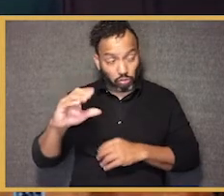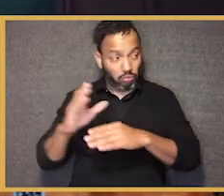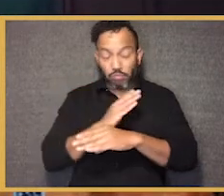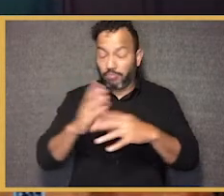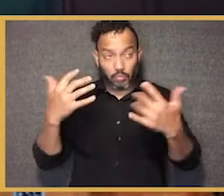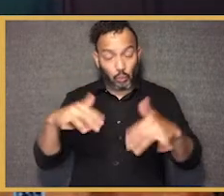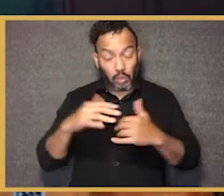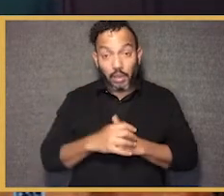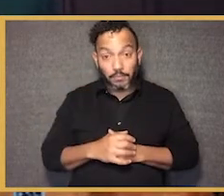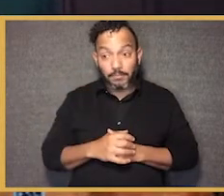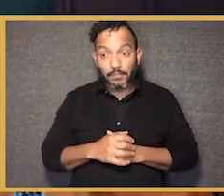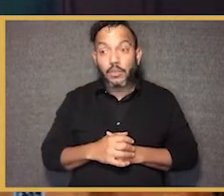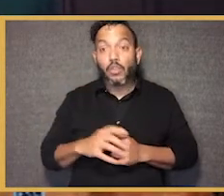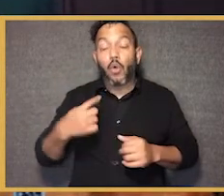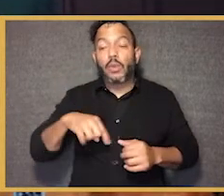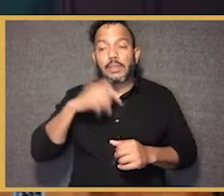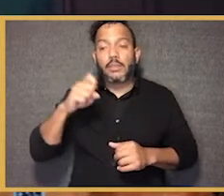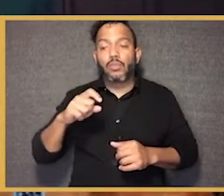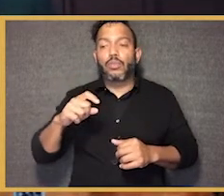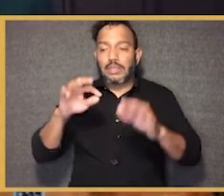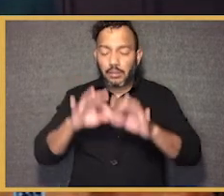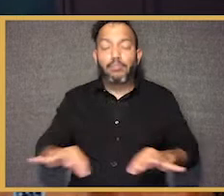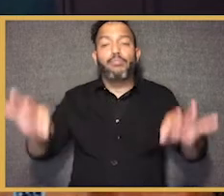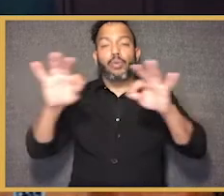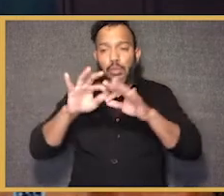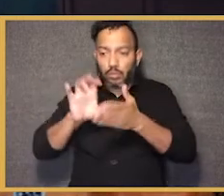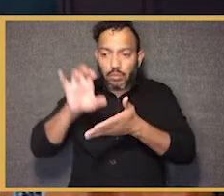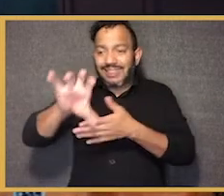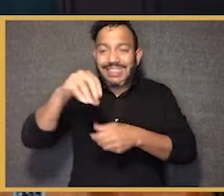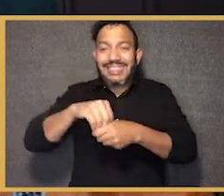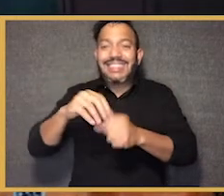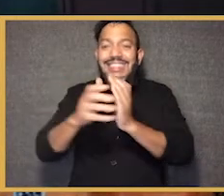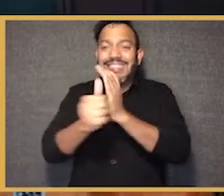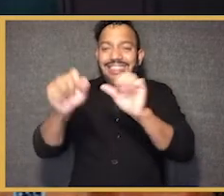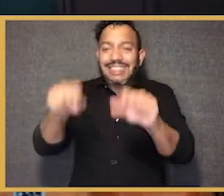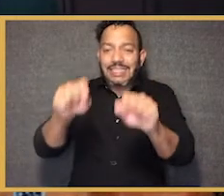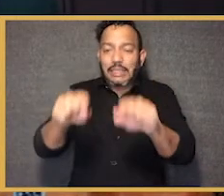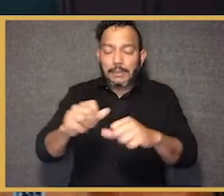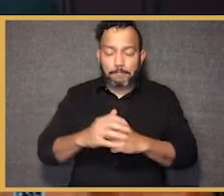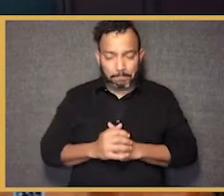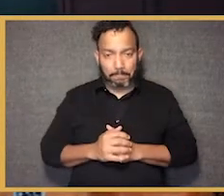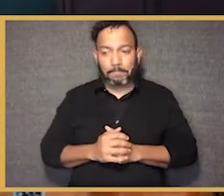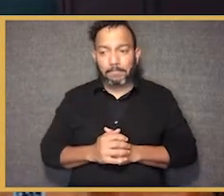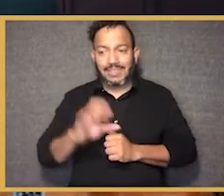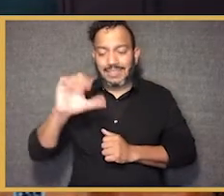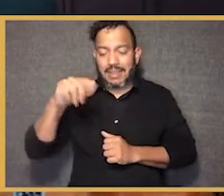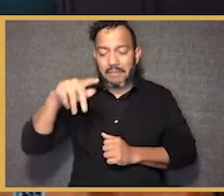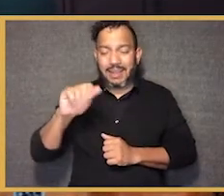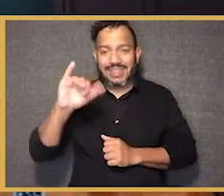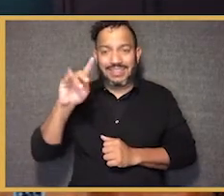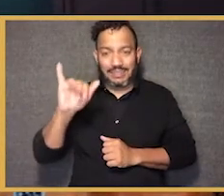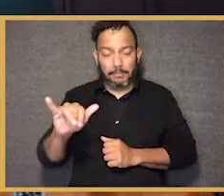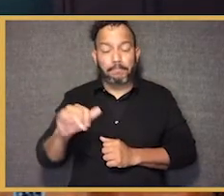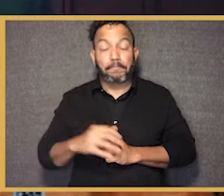there's a real need to make big investments in capacity. We also have to acknowledge, I think,